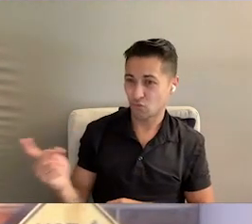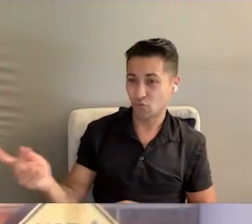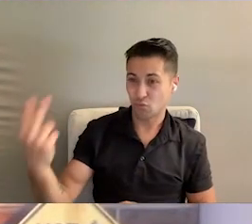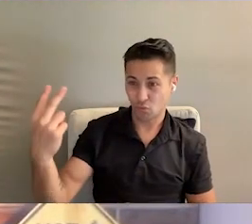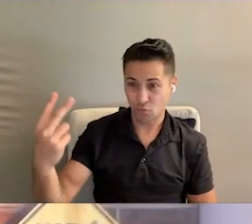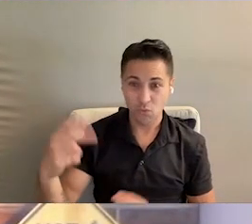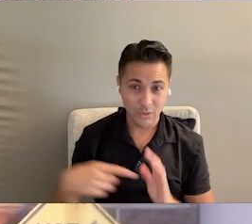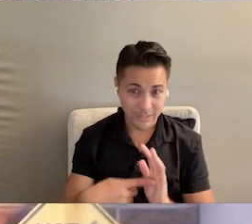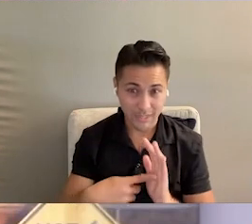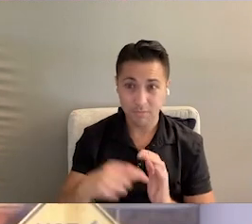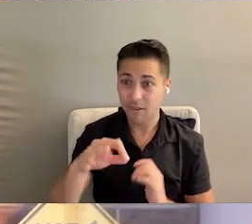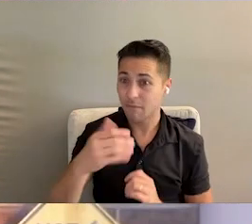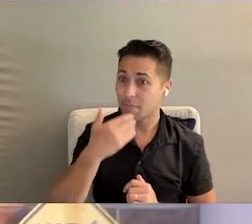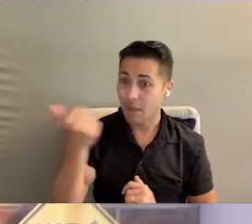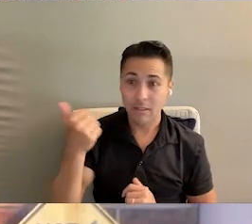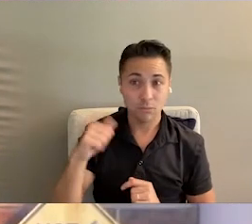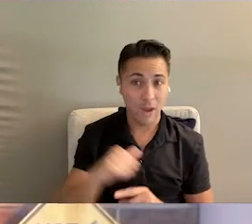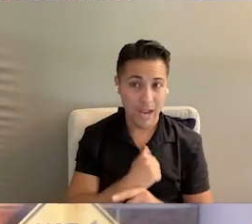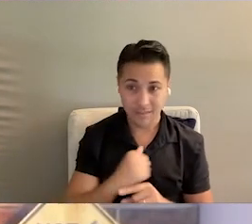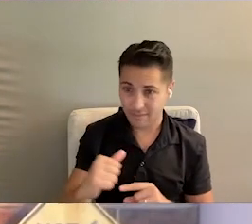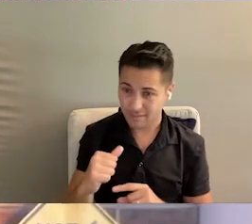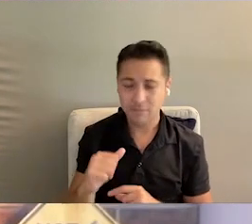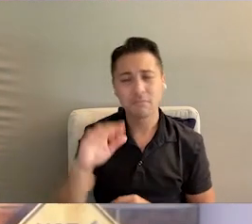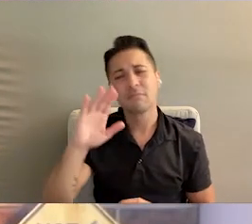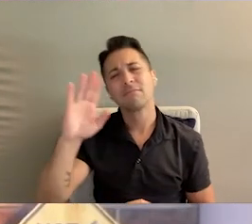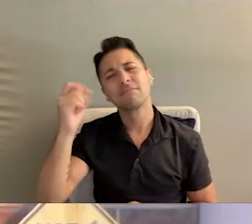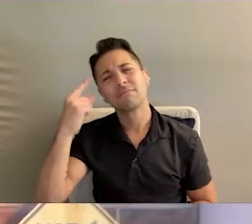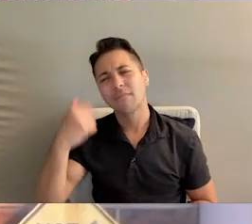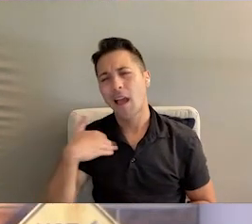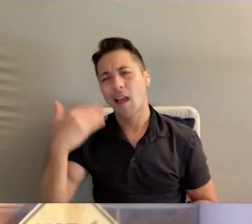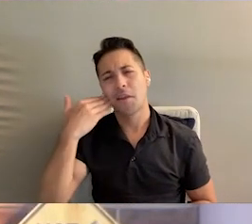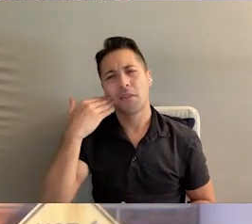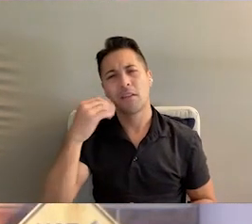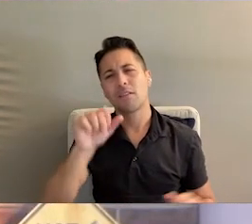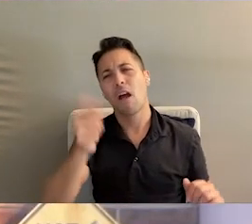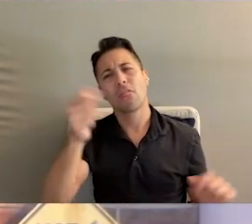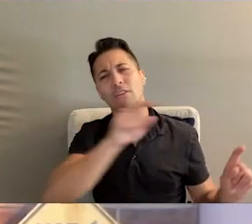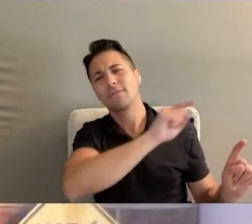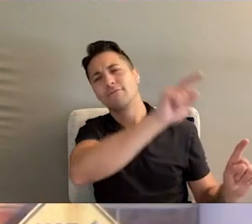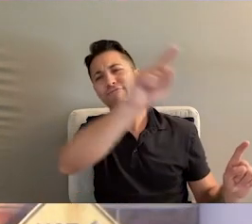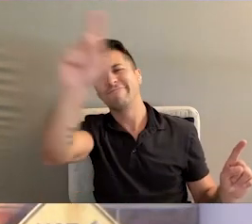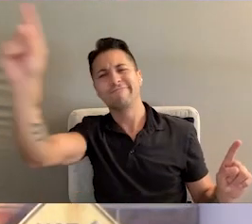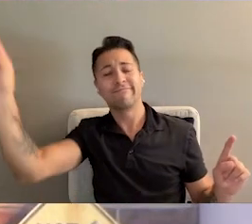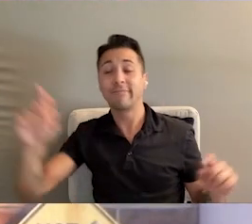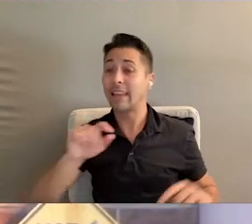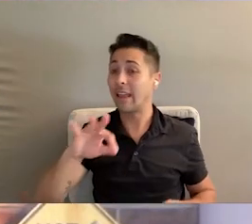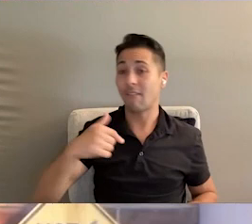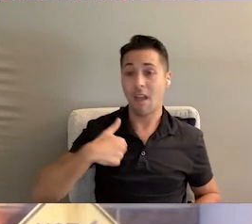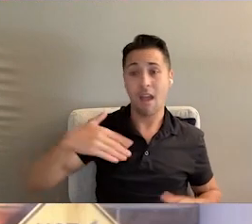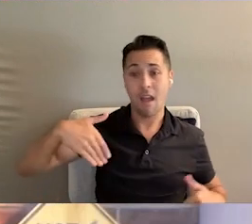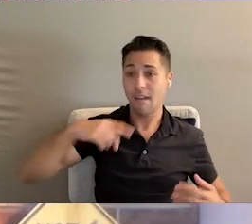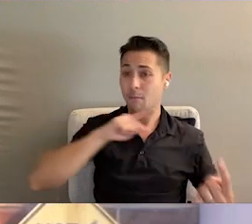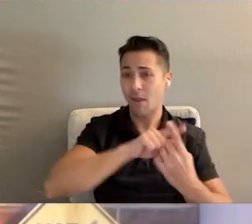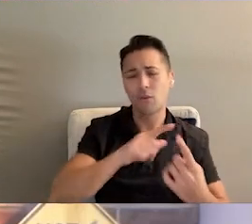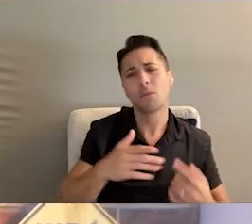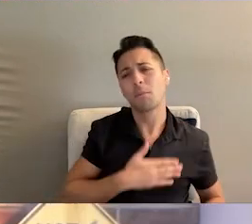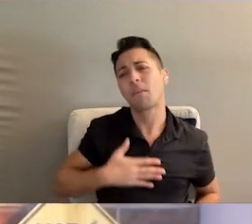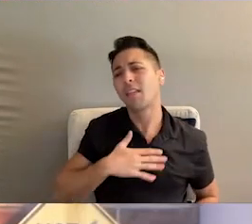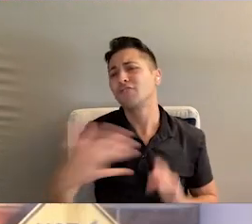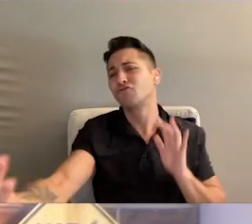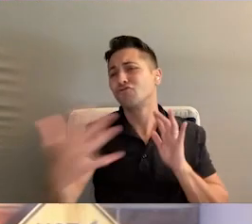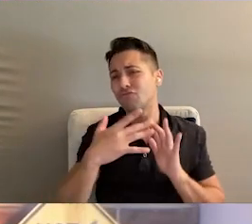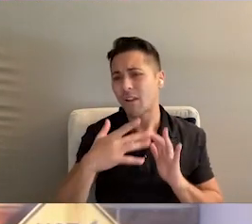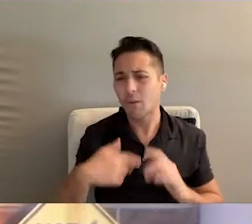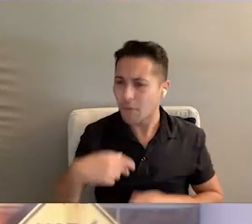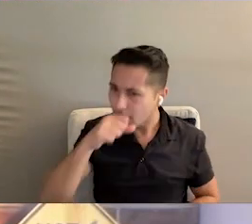strong examples of best practices, but I know there are so many more. And if I haven't met you, please reach out.